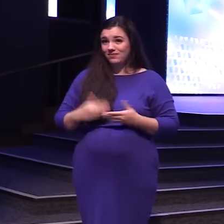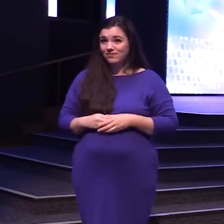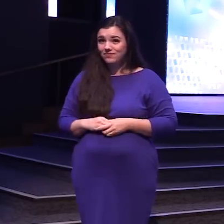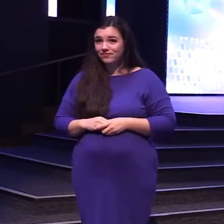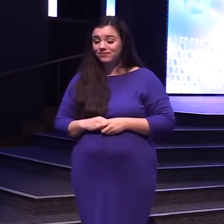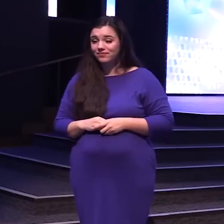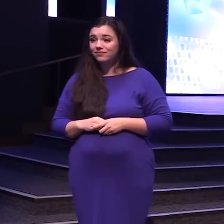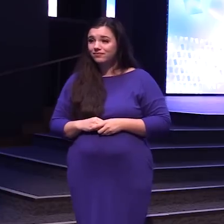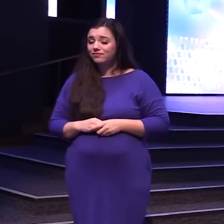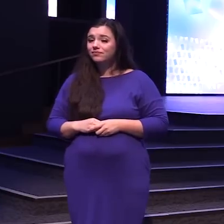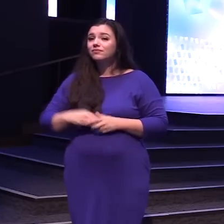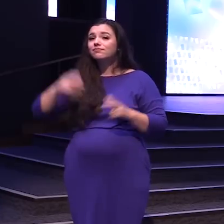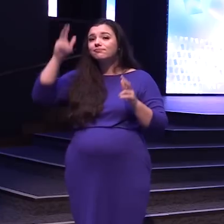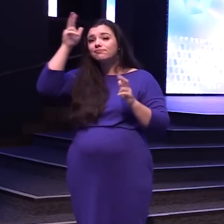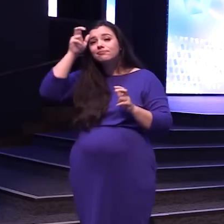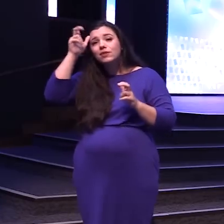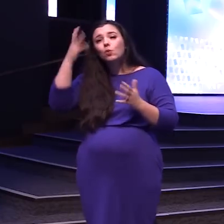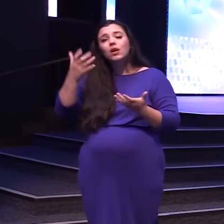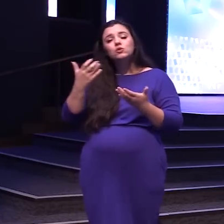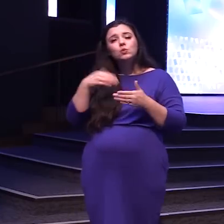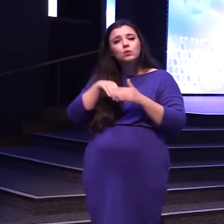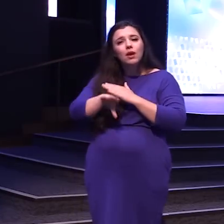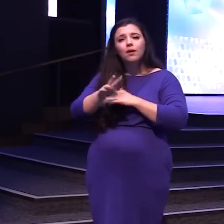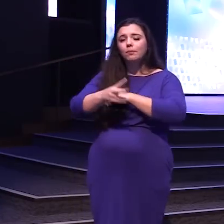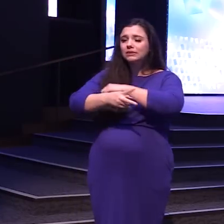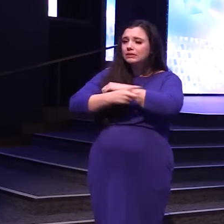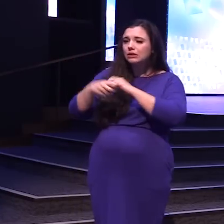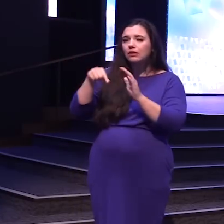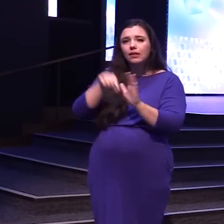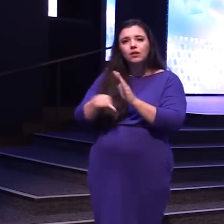The enemy wants to come Steal, kill and destroy Destroy